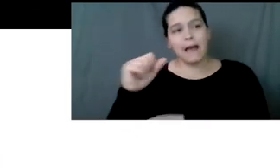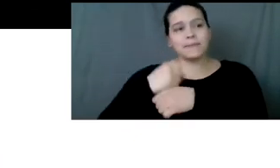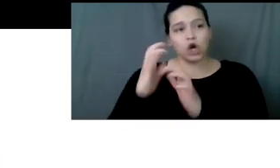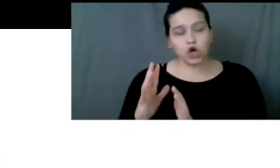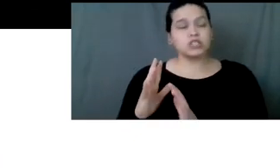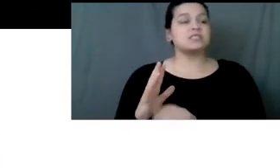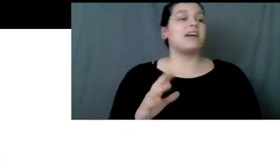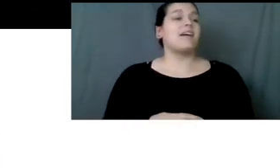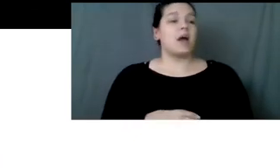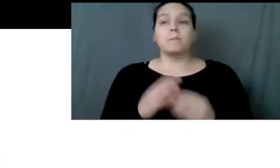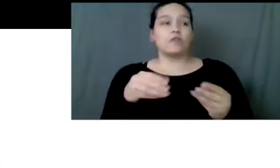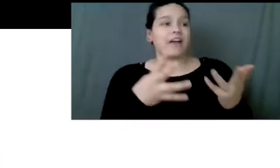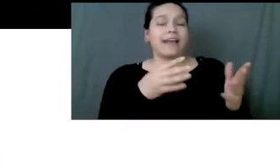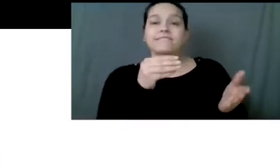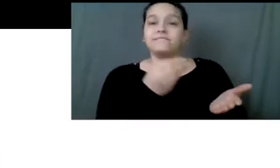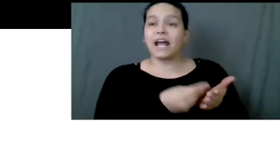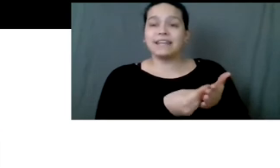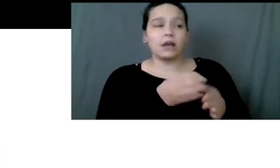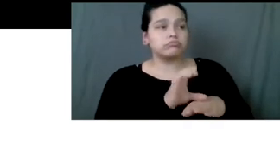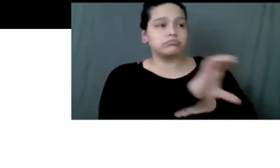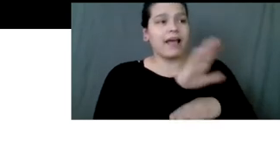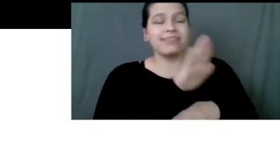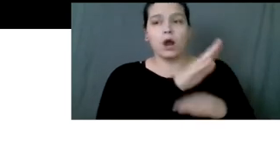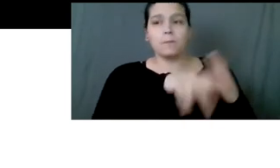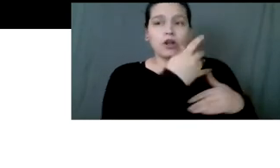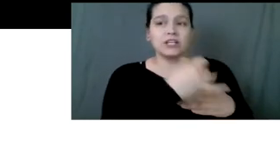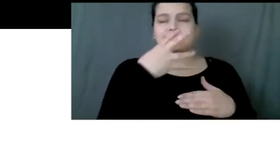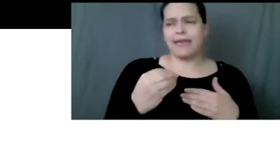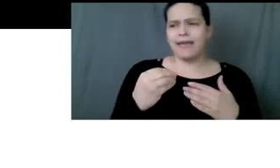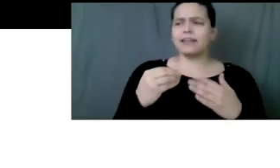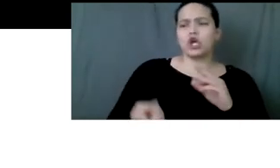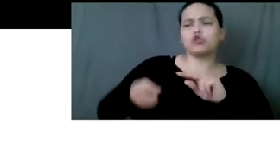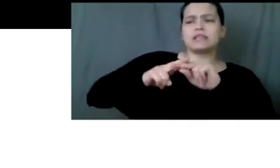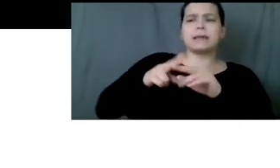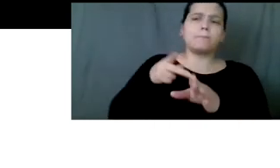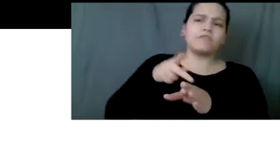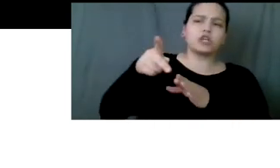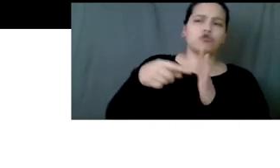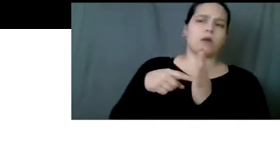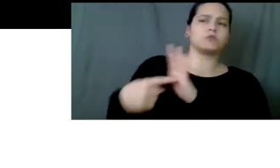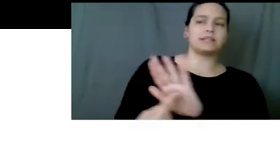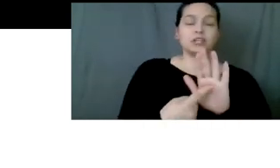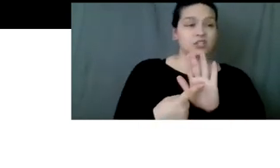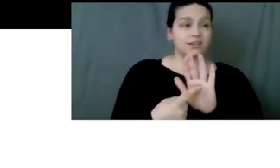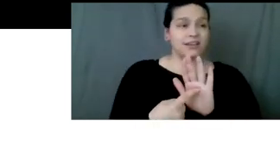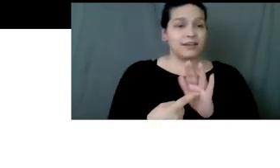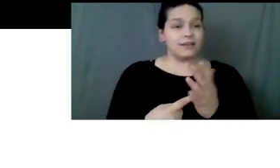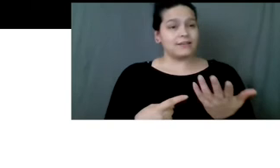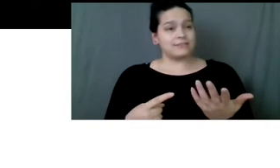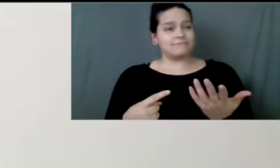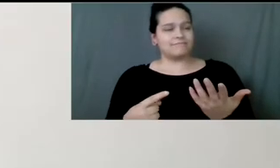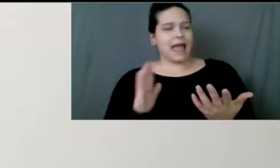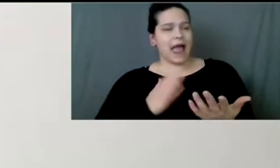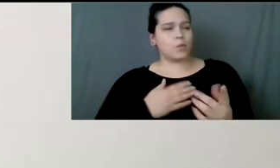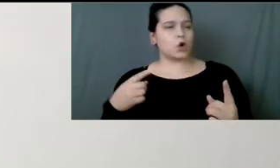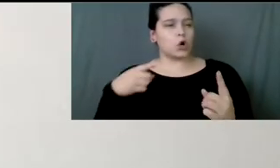media projects, and increasing access to professional representation. In doing this, we control our narratives in order to crush